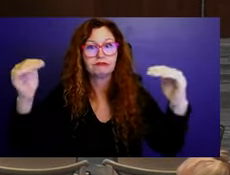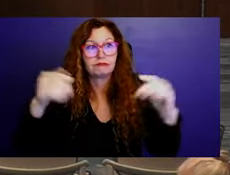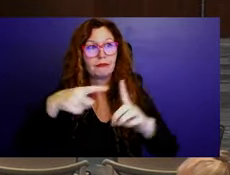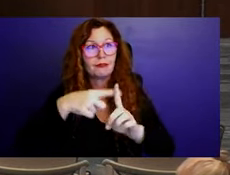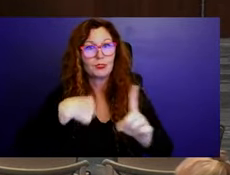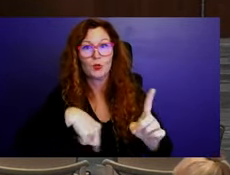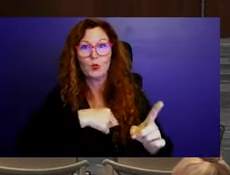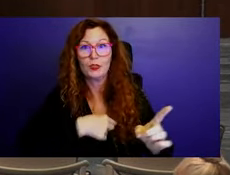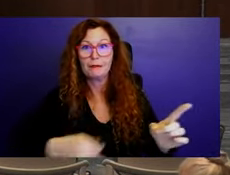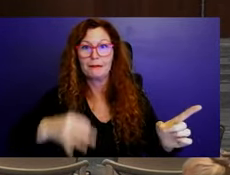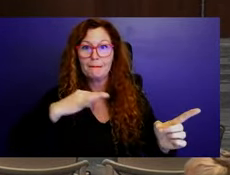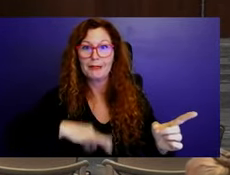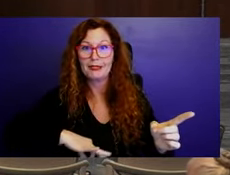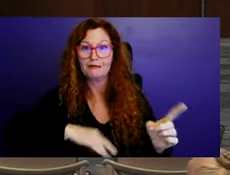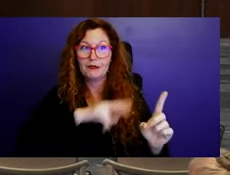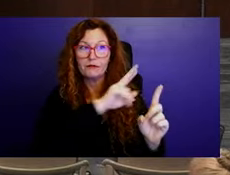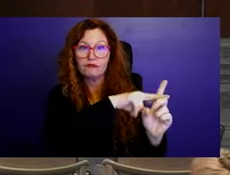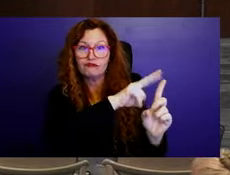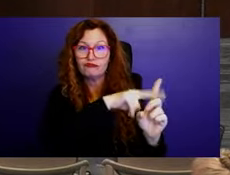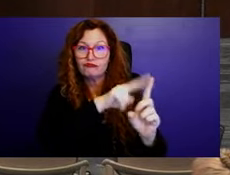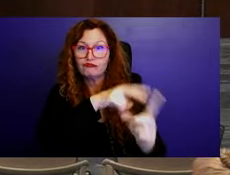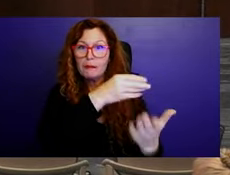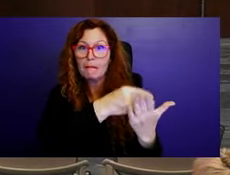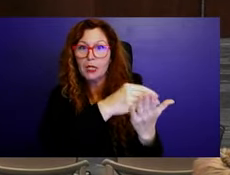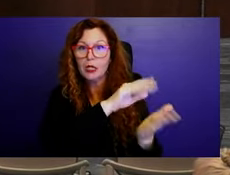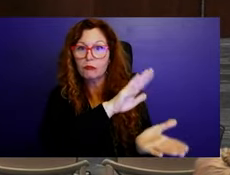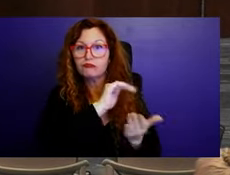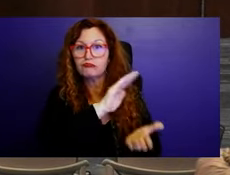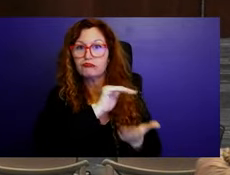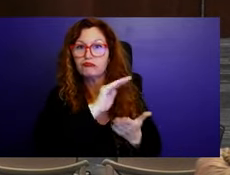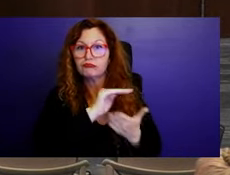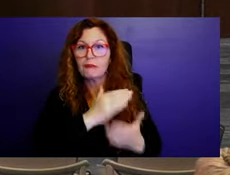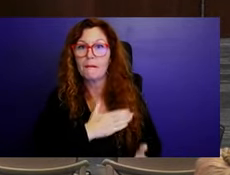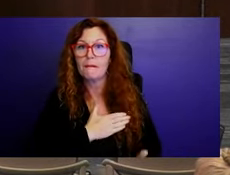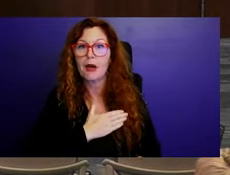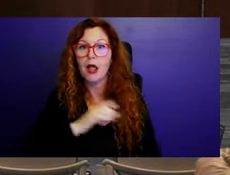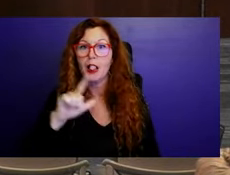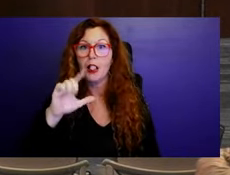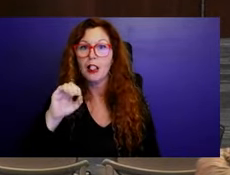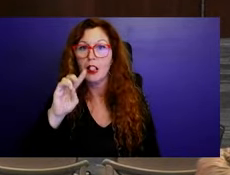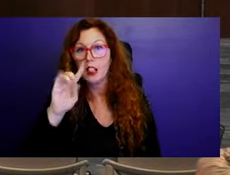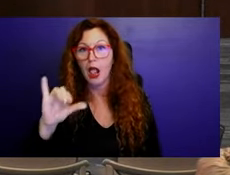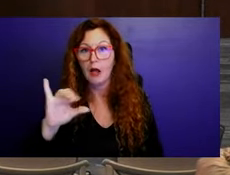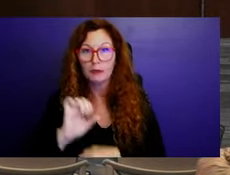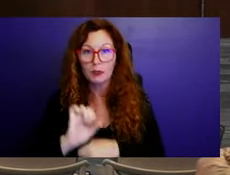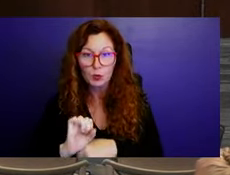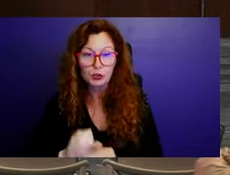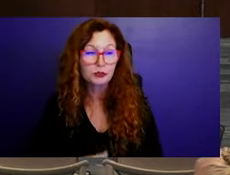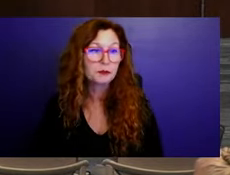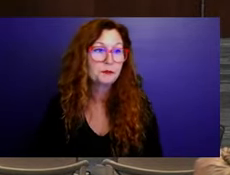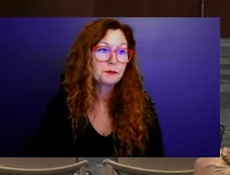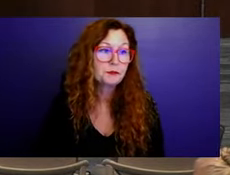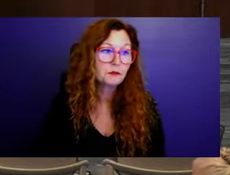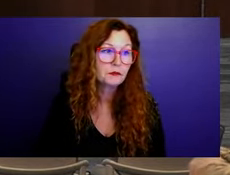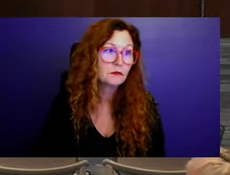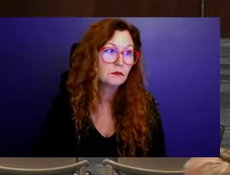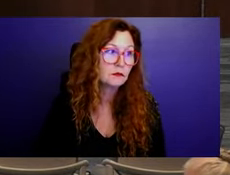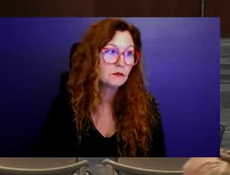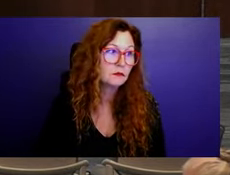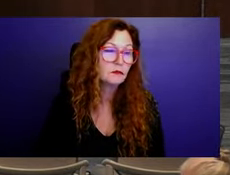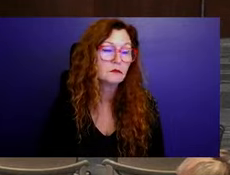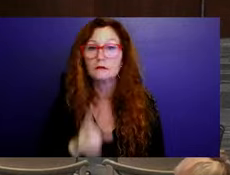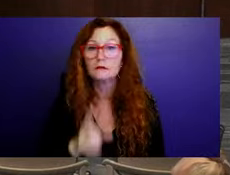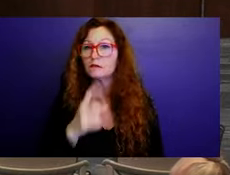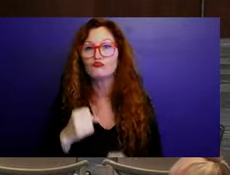lobbying last year. And so I would just, um, you know, the, I would highly recommend this. It was